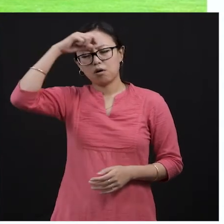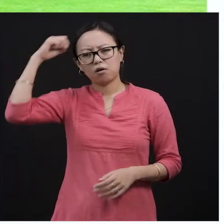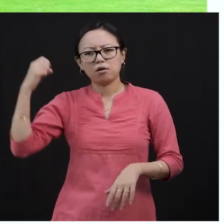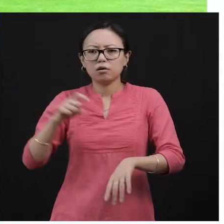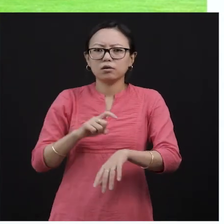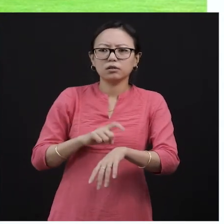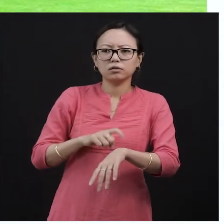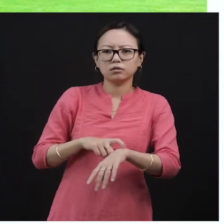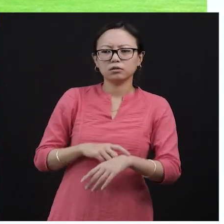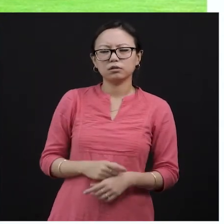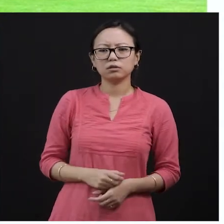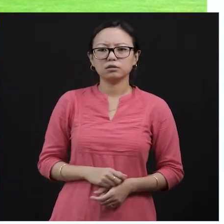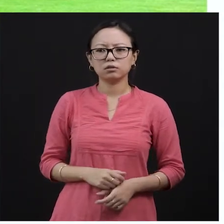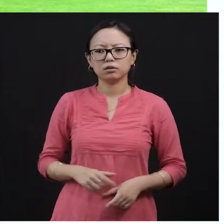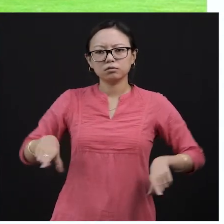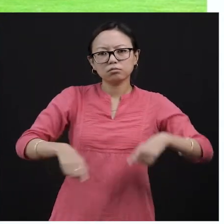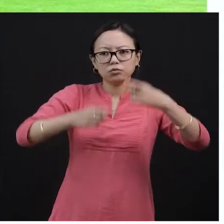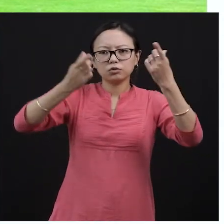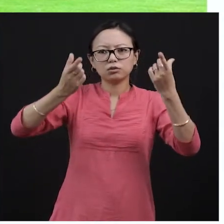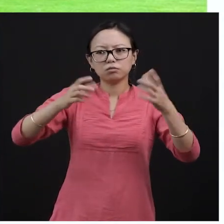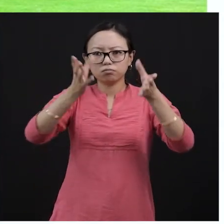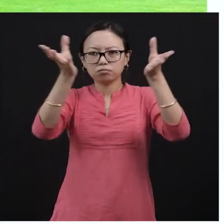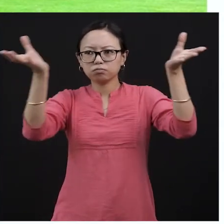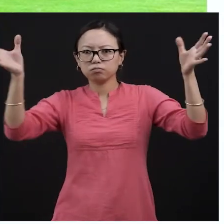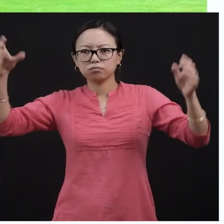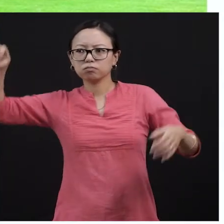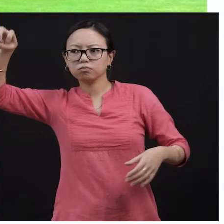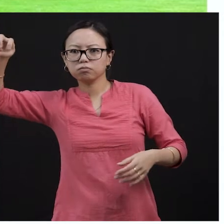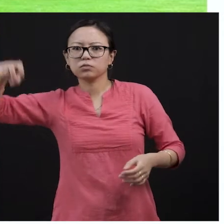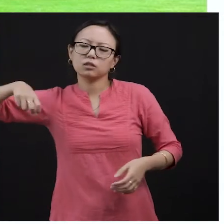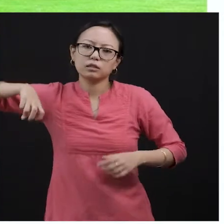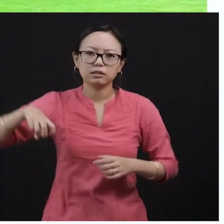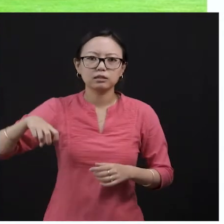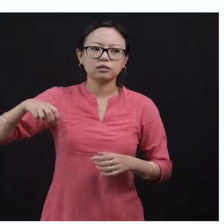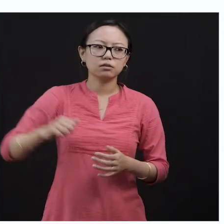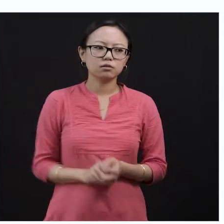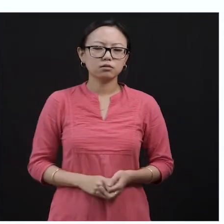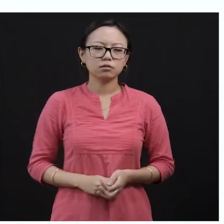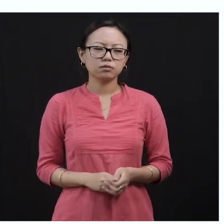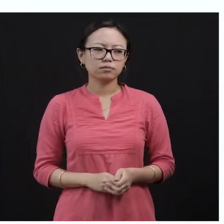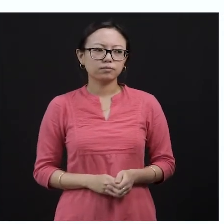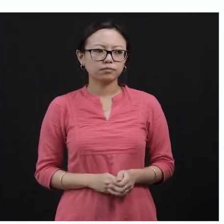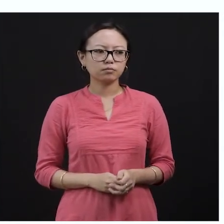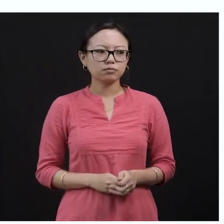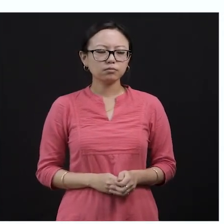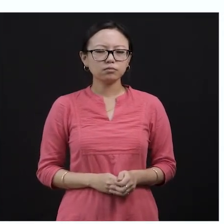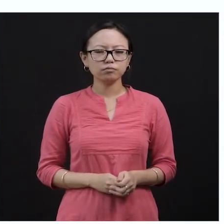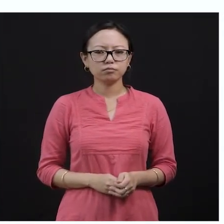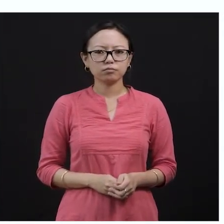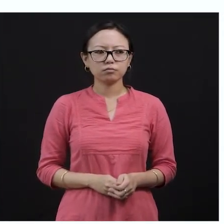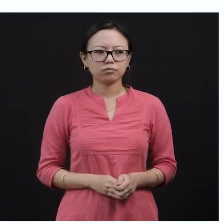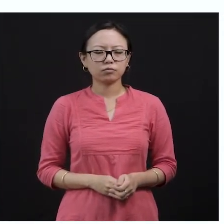made a platform for himself, right? He had made a crude platform for himself, and he would be sitting there.